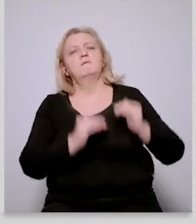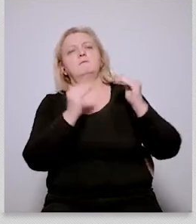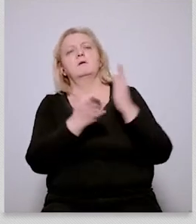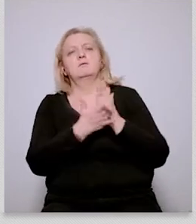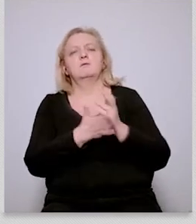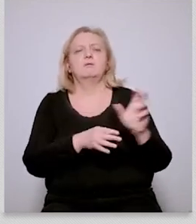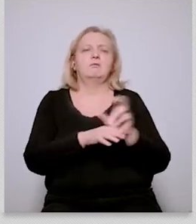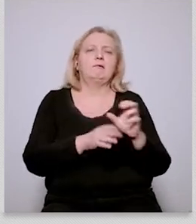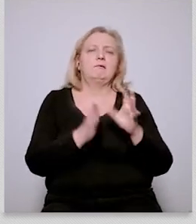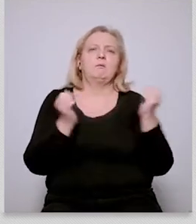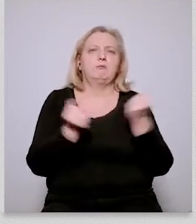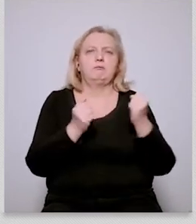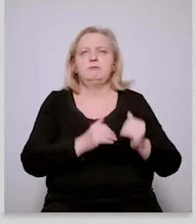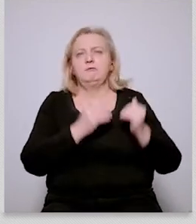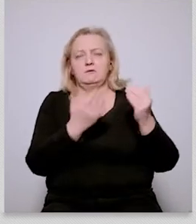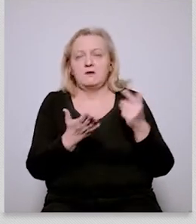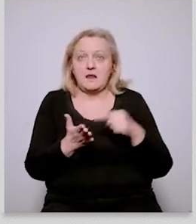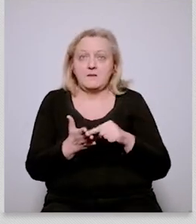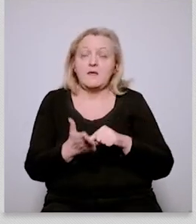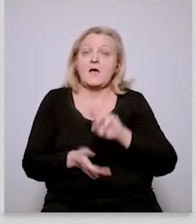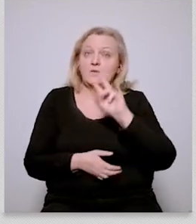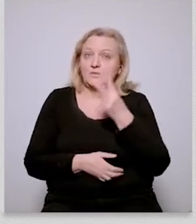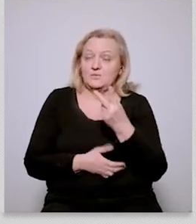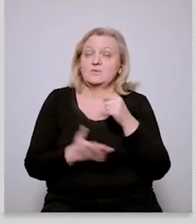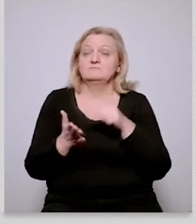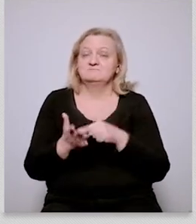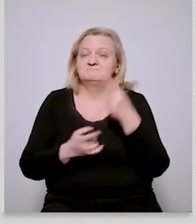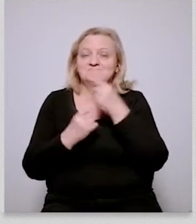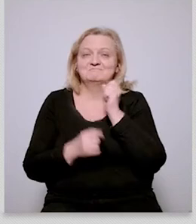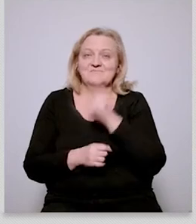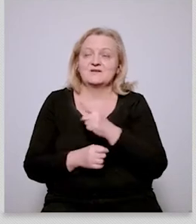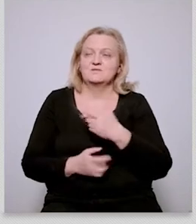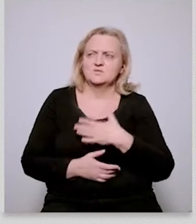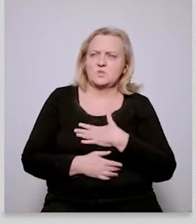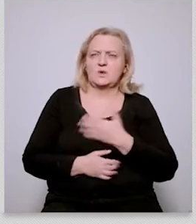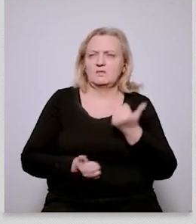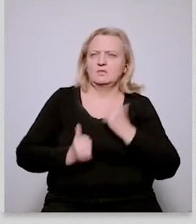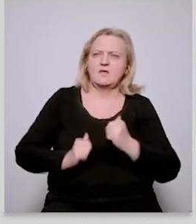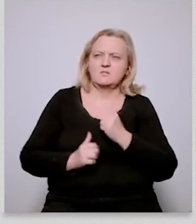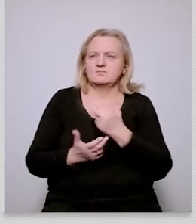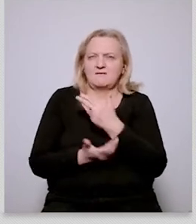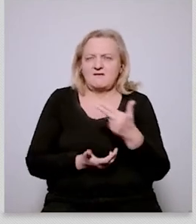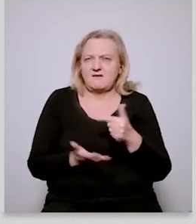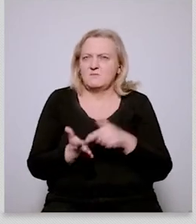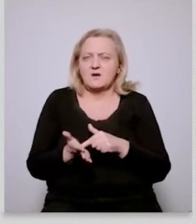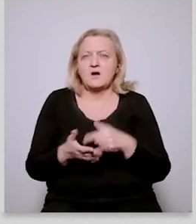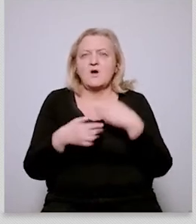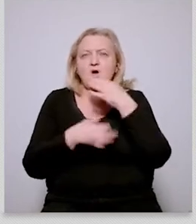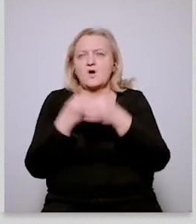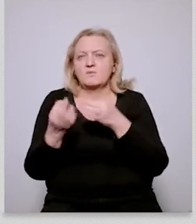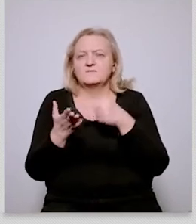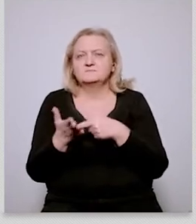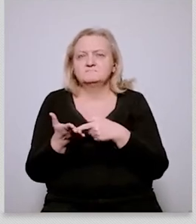you know potentially something that is very worrying which is that you know the activists and and and the groups in civil